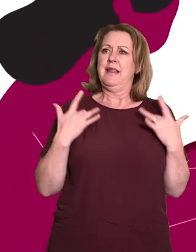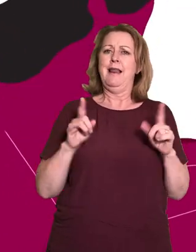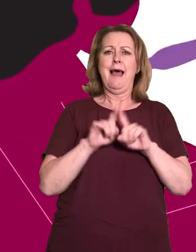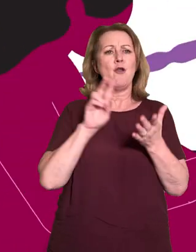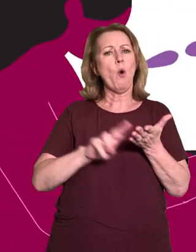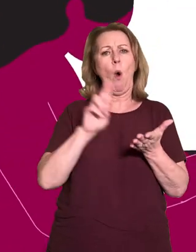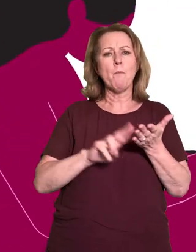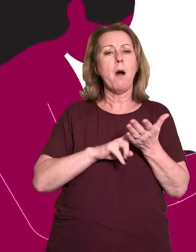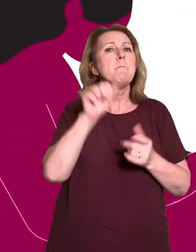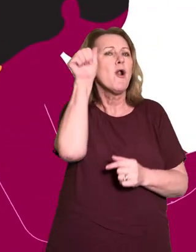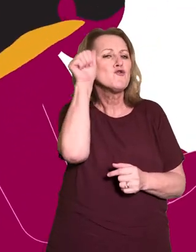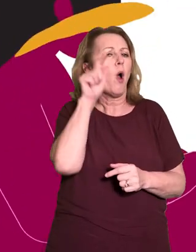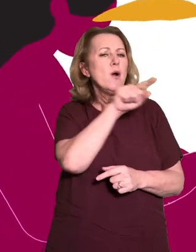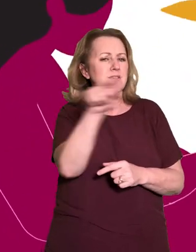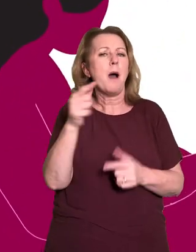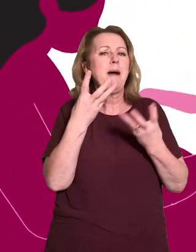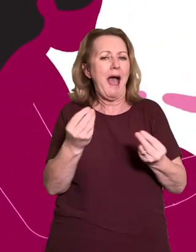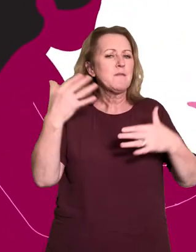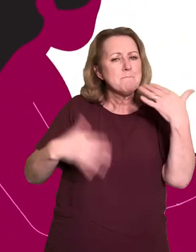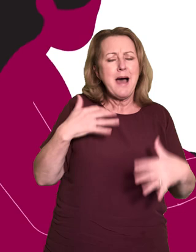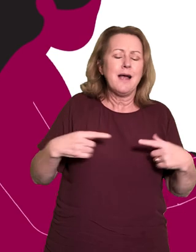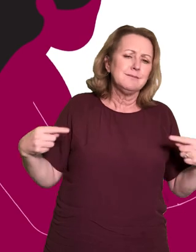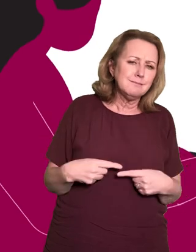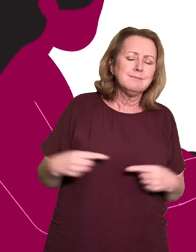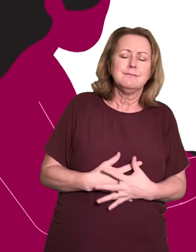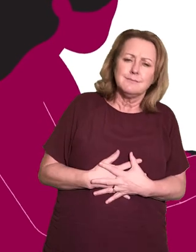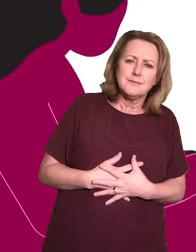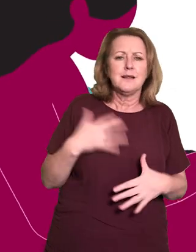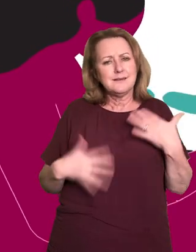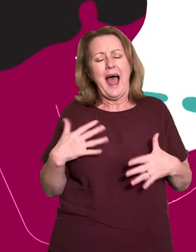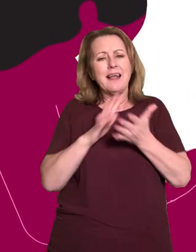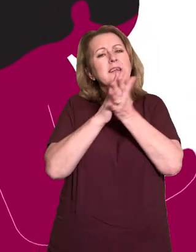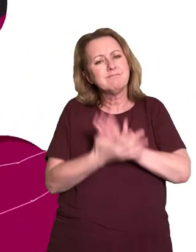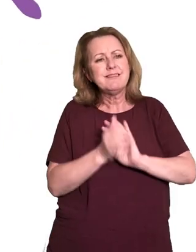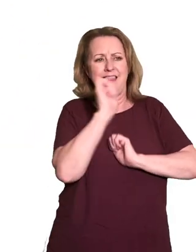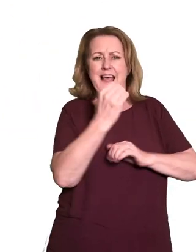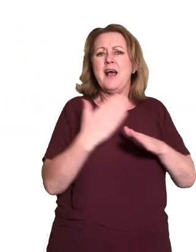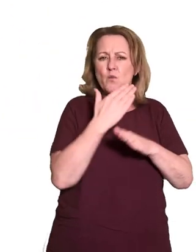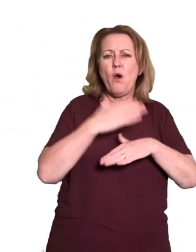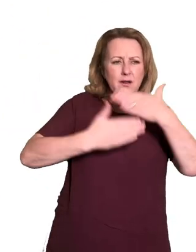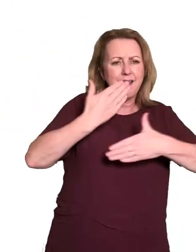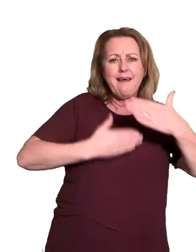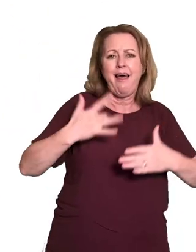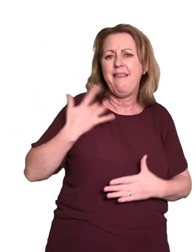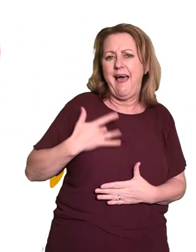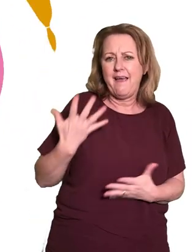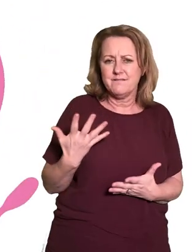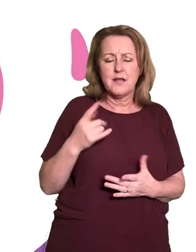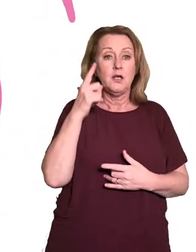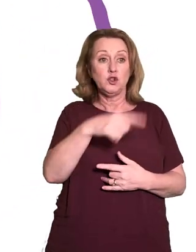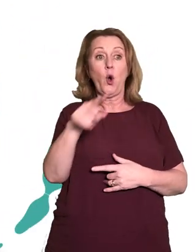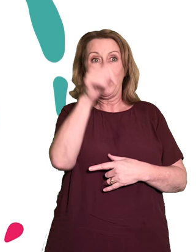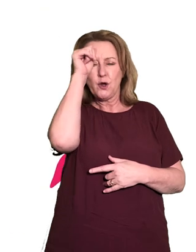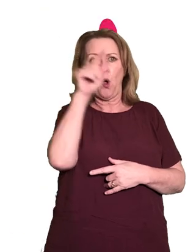acknowledging the distress and pain suffered by those whose periods are painful, disruptive and debilitating. It considers the impact